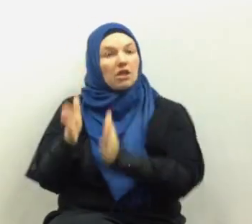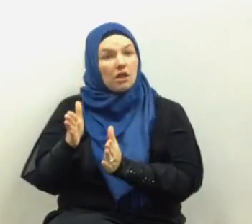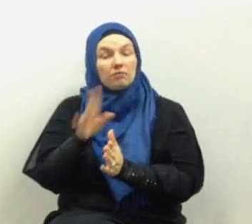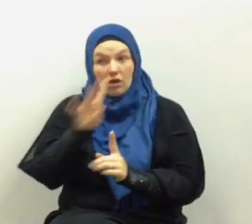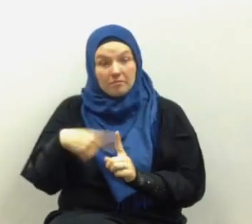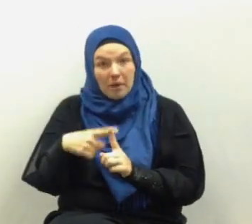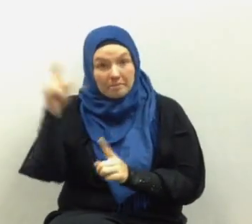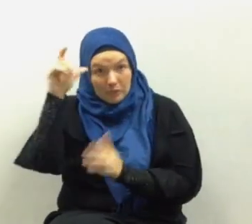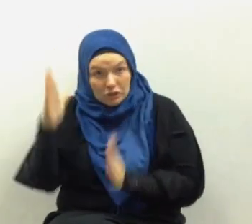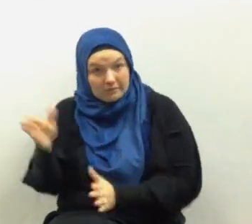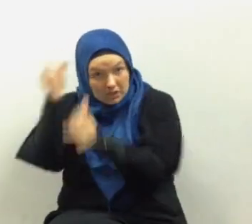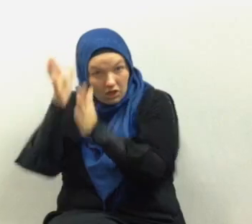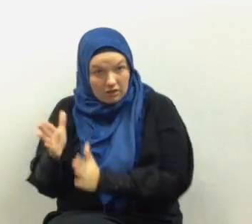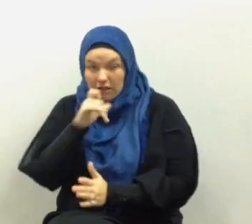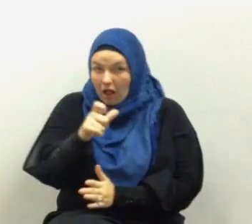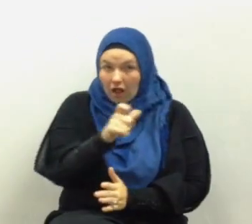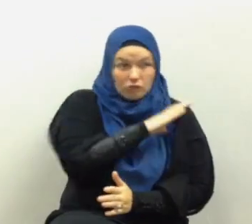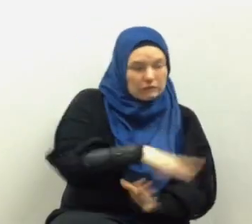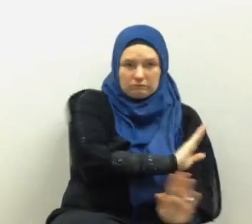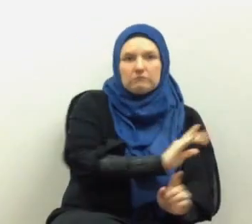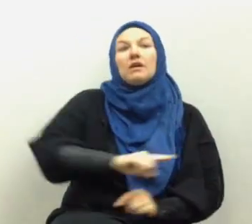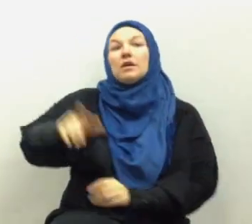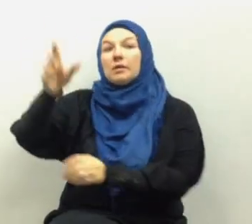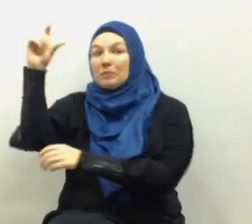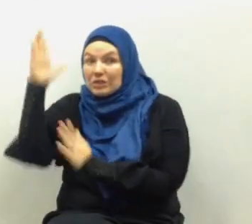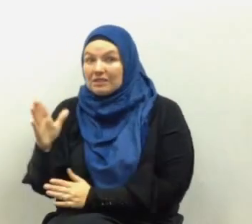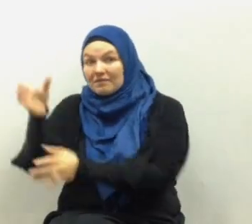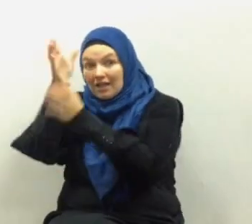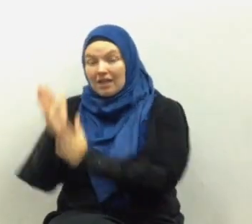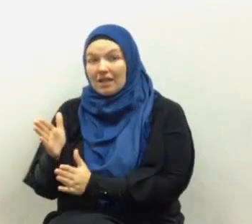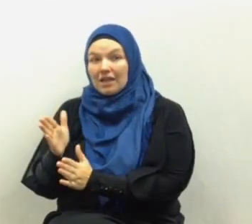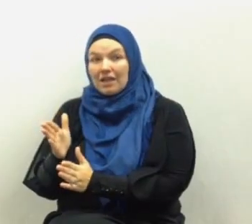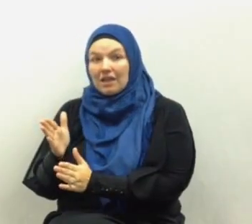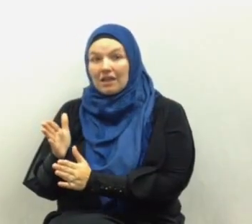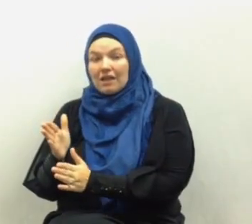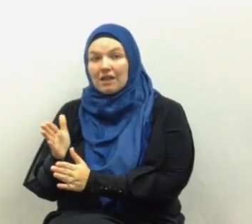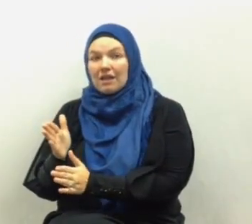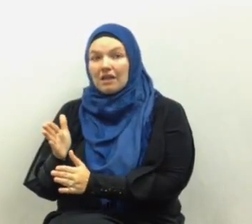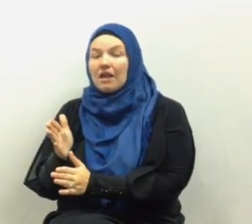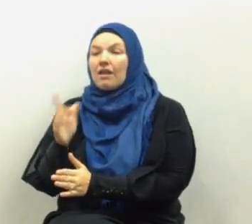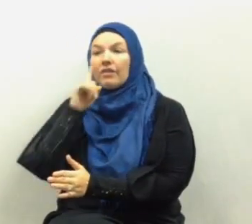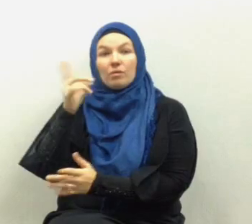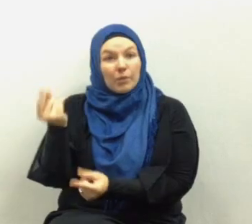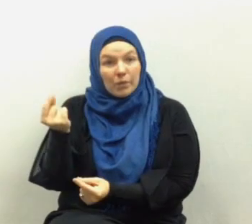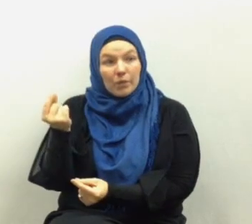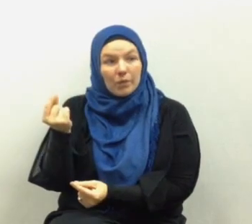some scholars and I'm talking about Muslim scholars who are expending their life